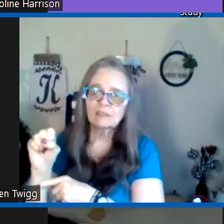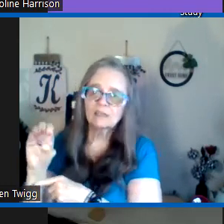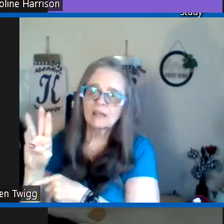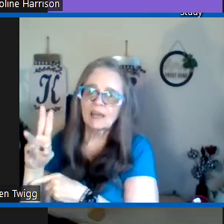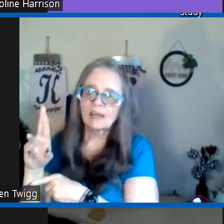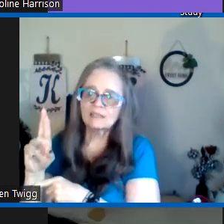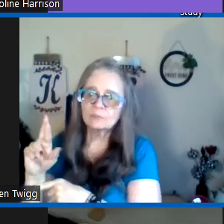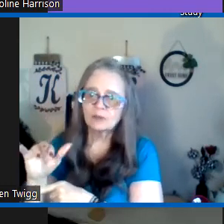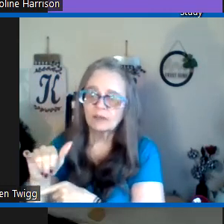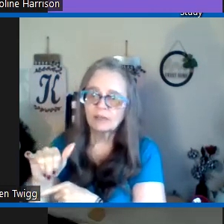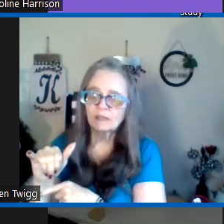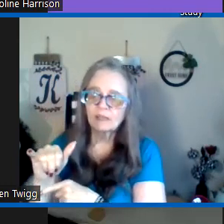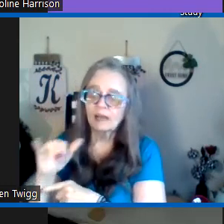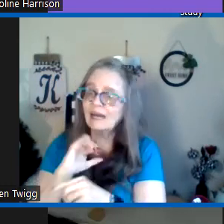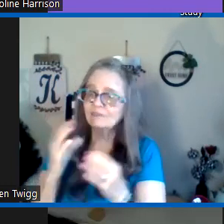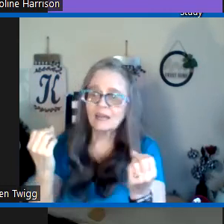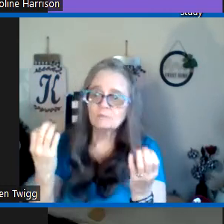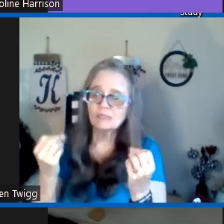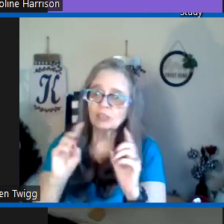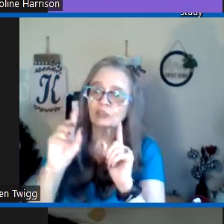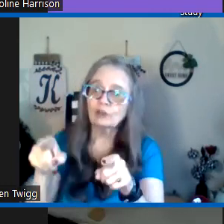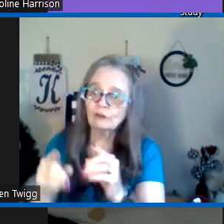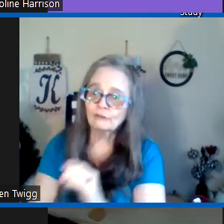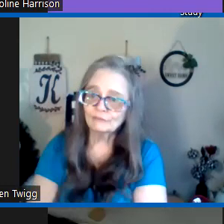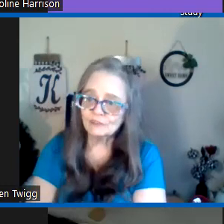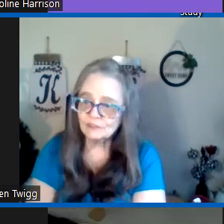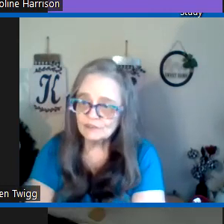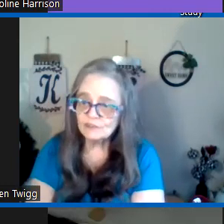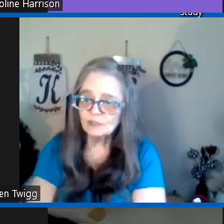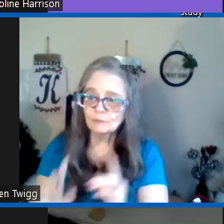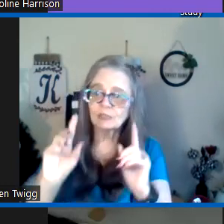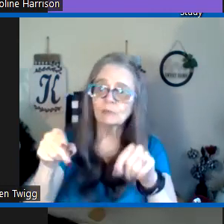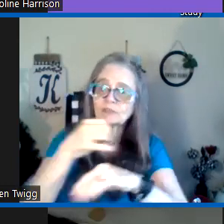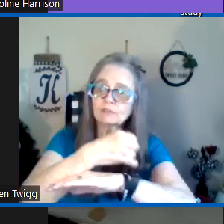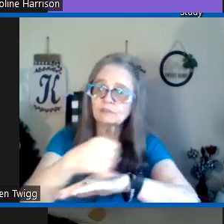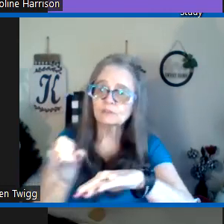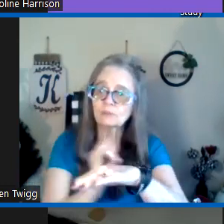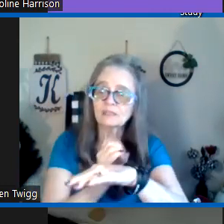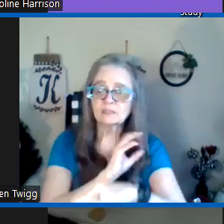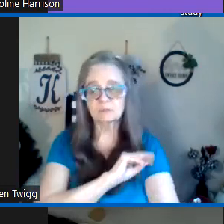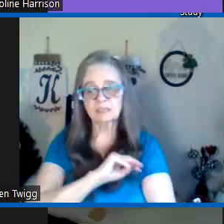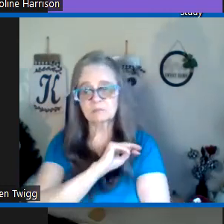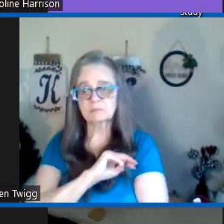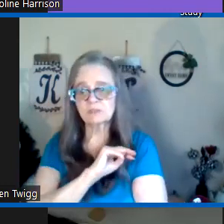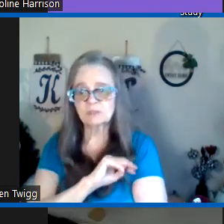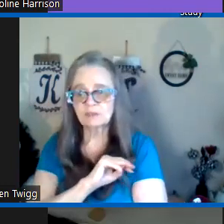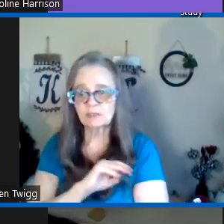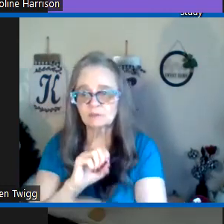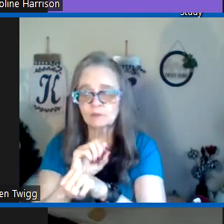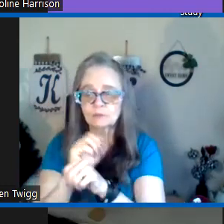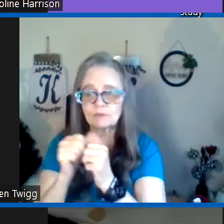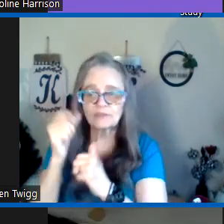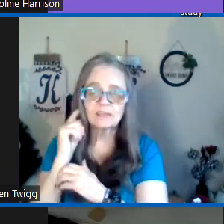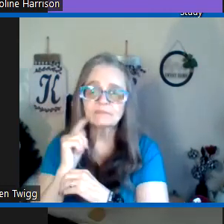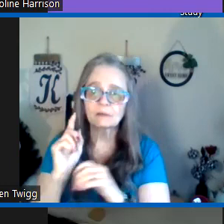to Asbury I've had many go visions when I went to Jamaica to become a missionary